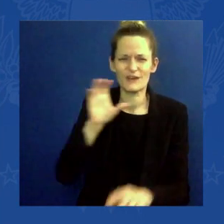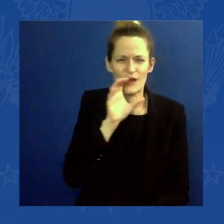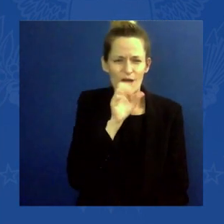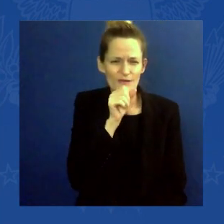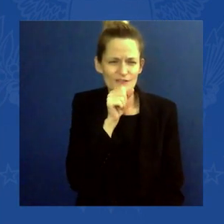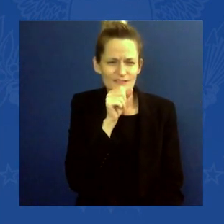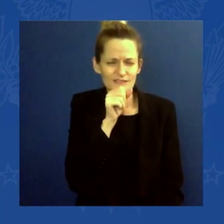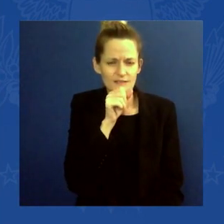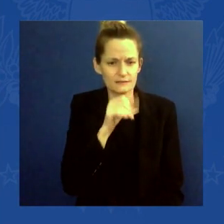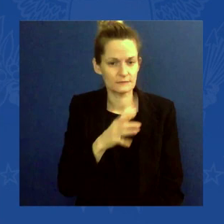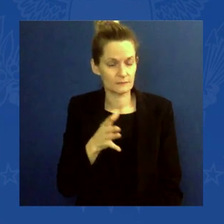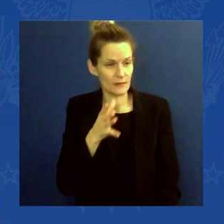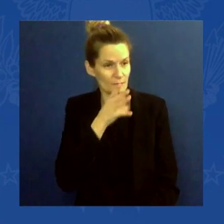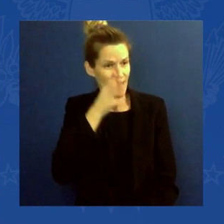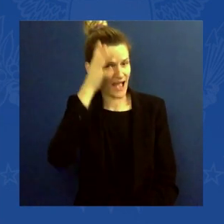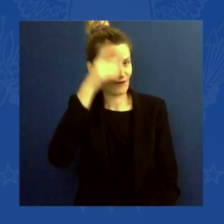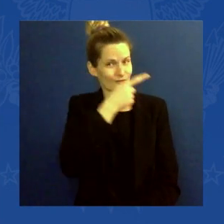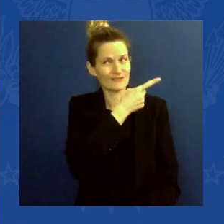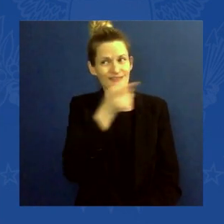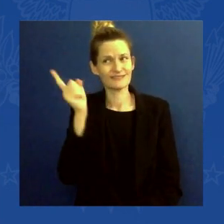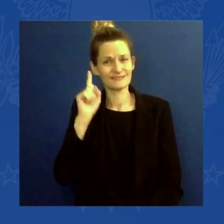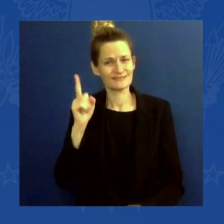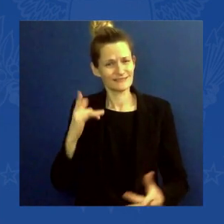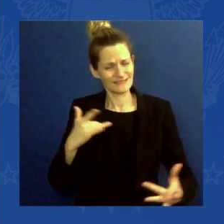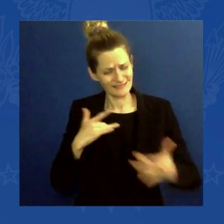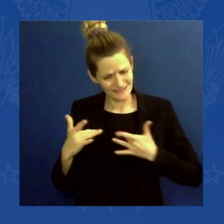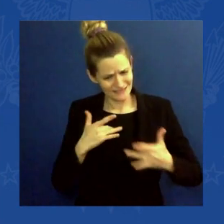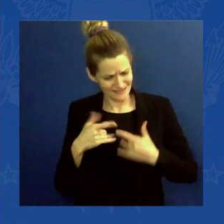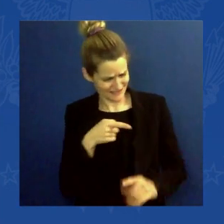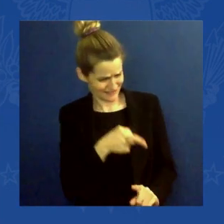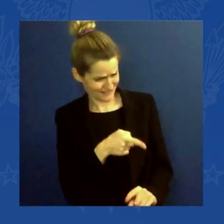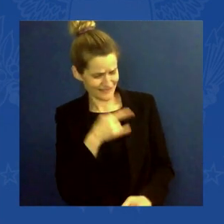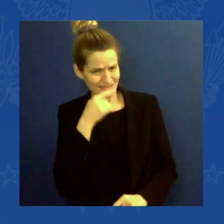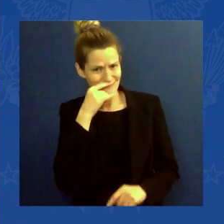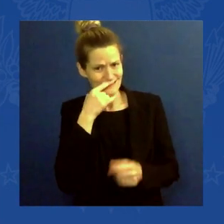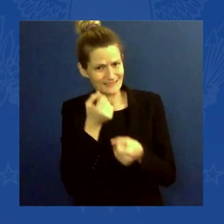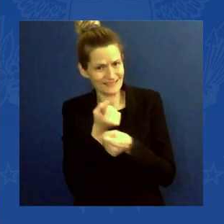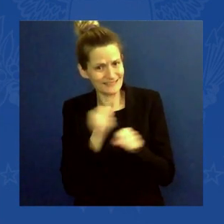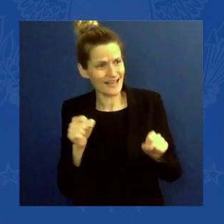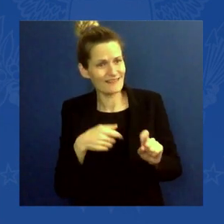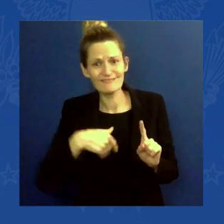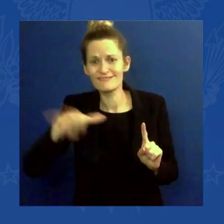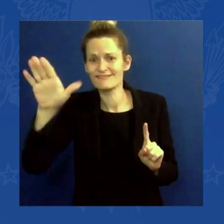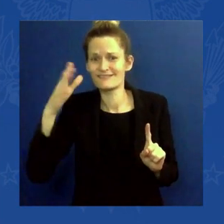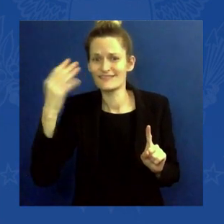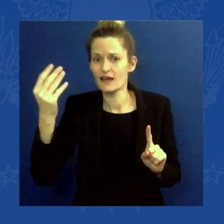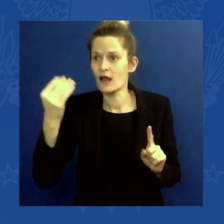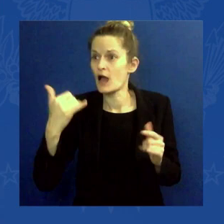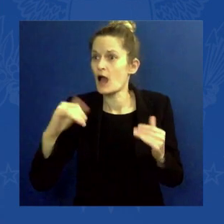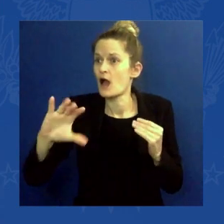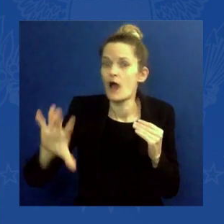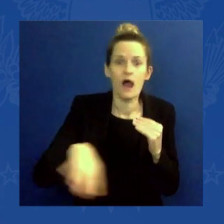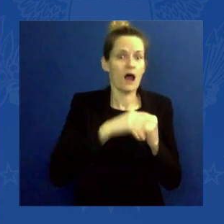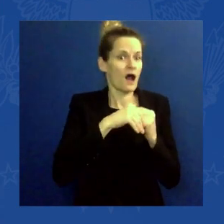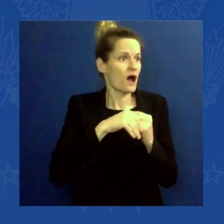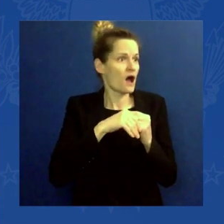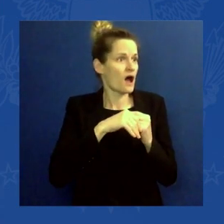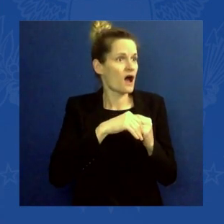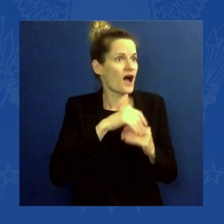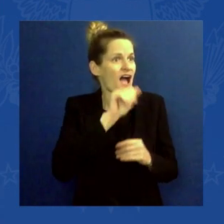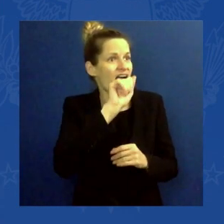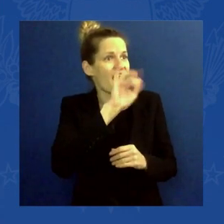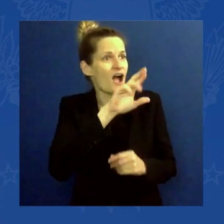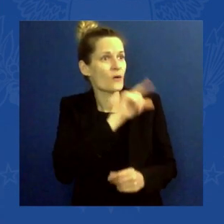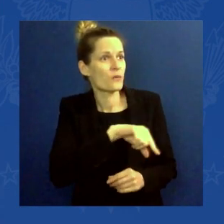worry about air quality as well. Thus far, the nationwide over 44